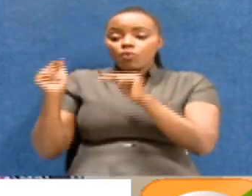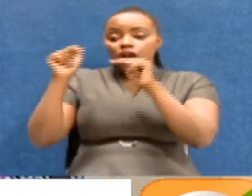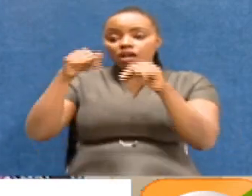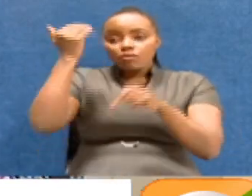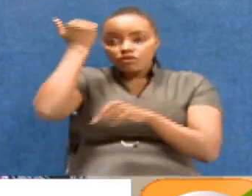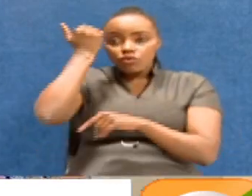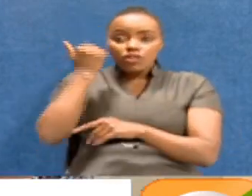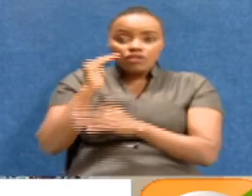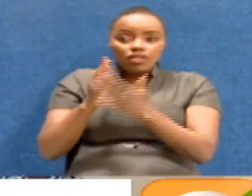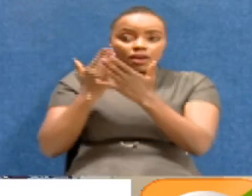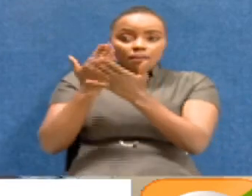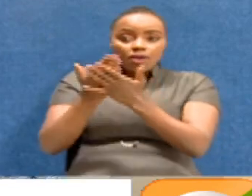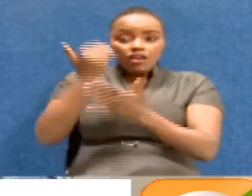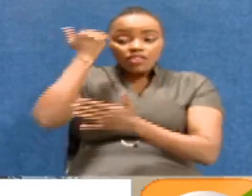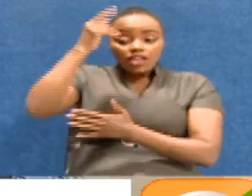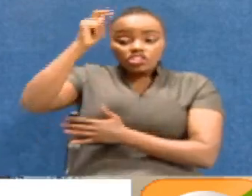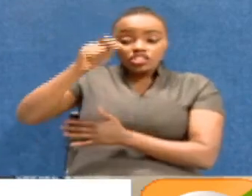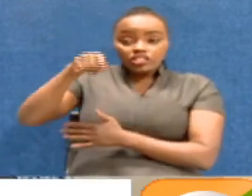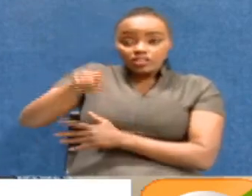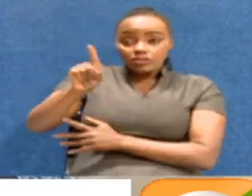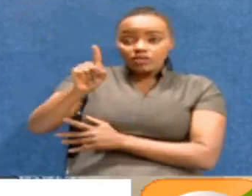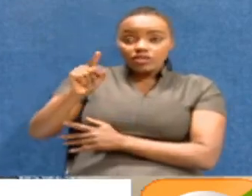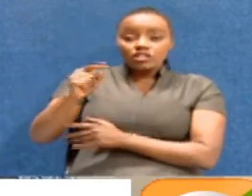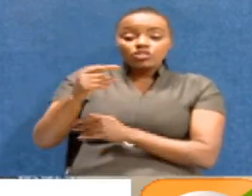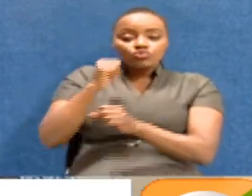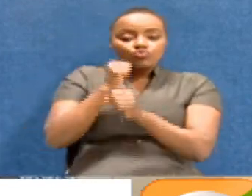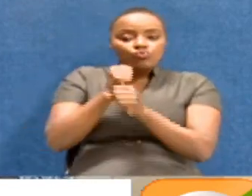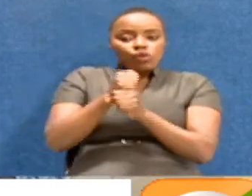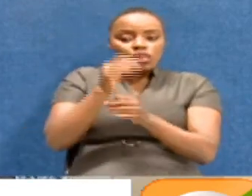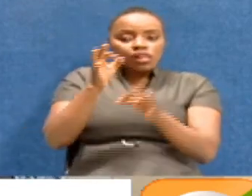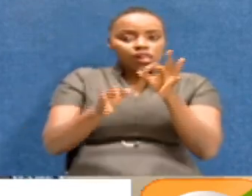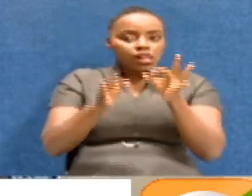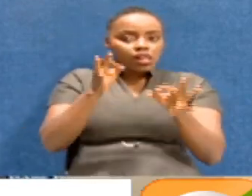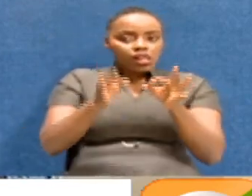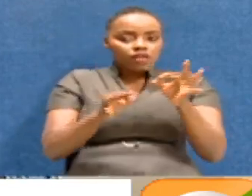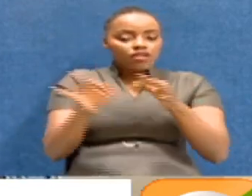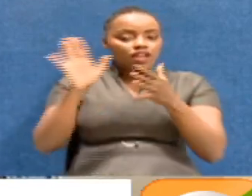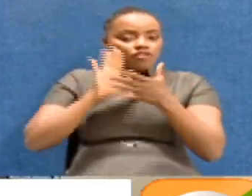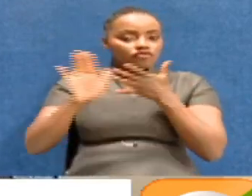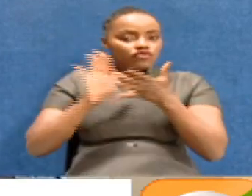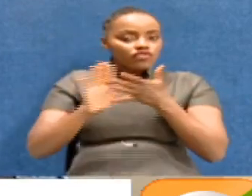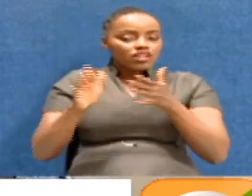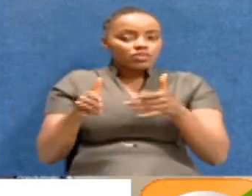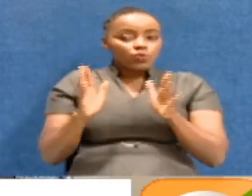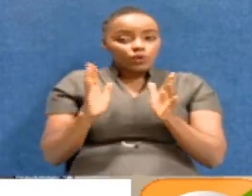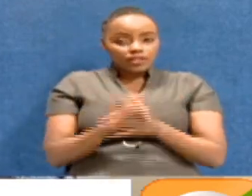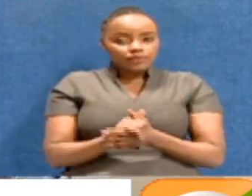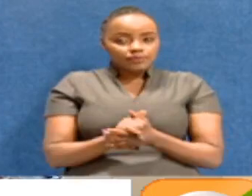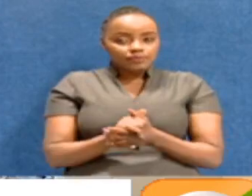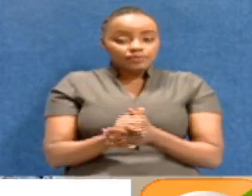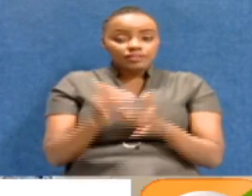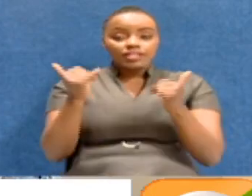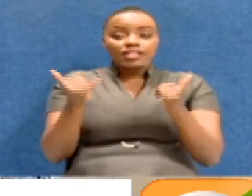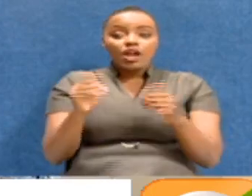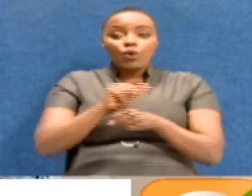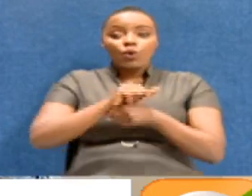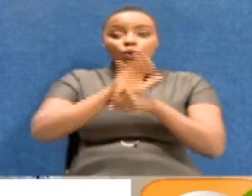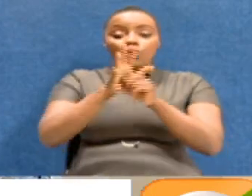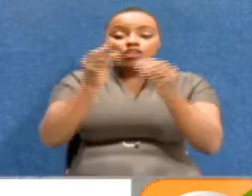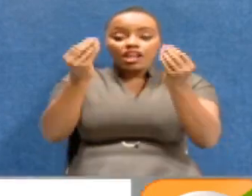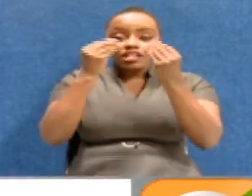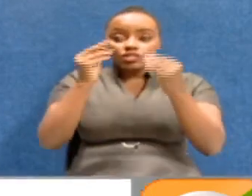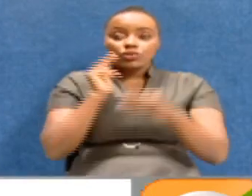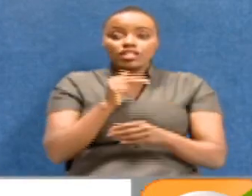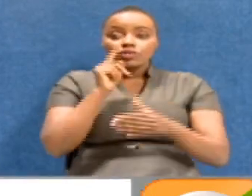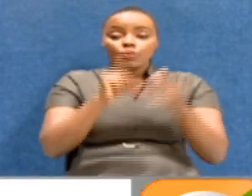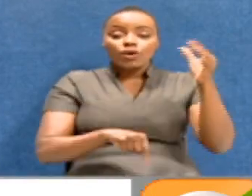claimants, and the judges themselves to dispense justice and at a very faster rate. So, now, COVID has taught us